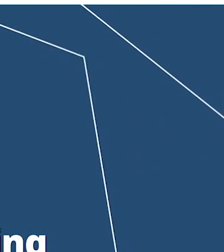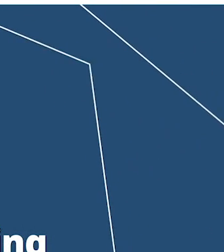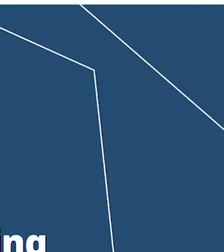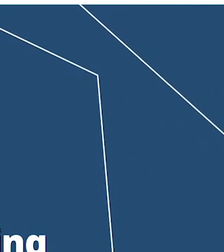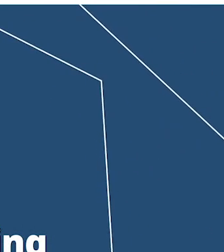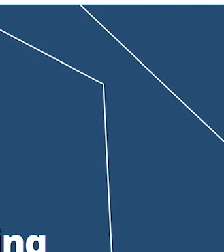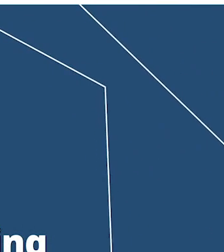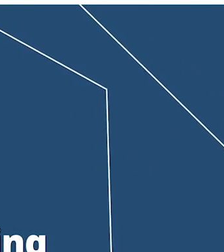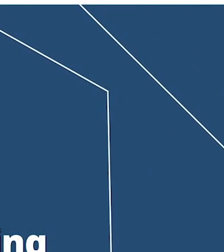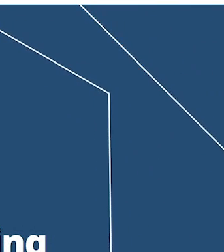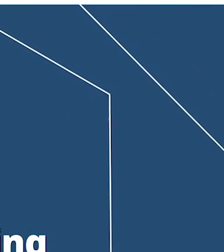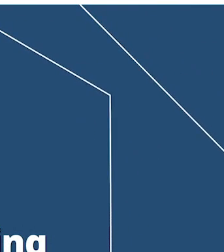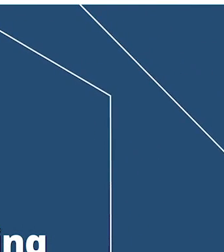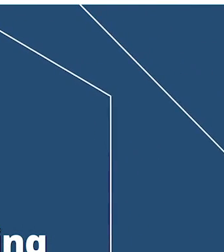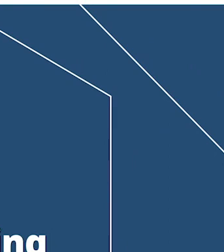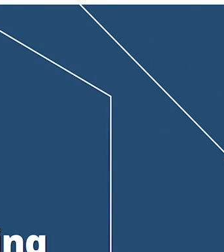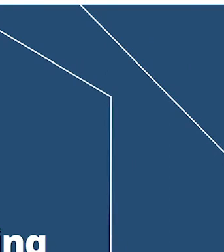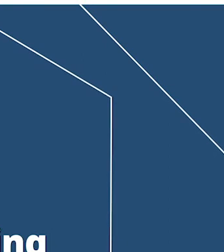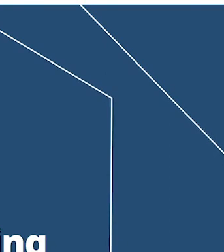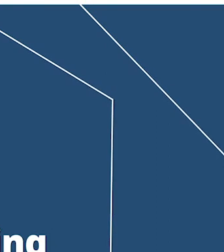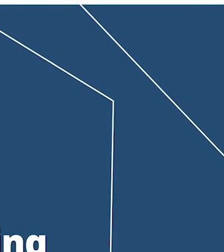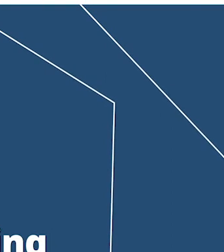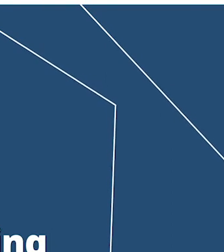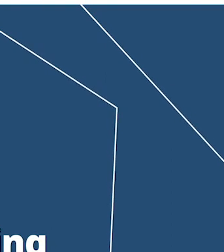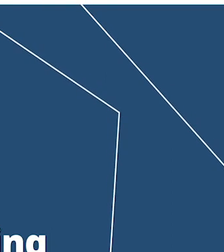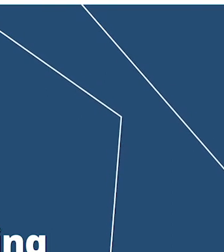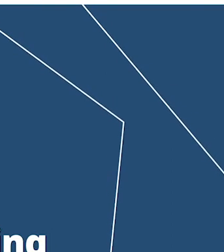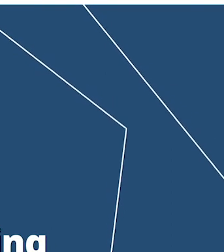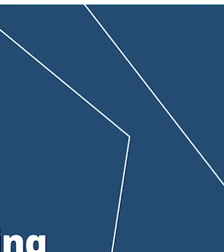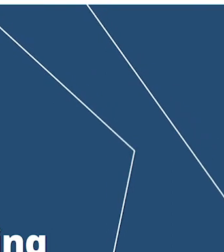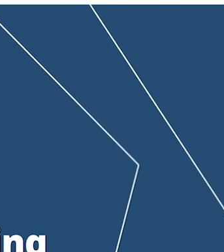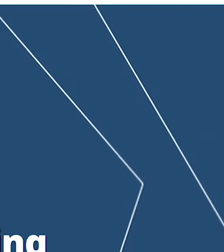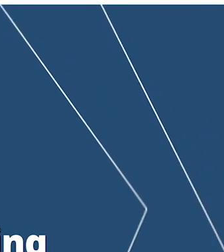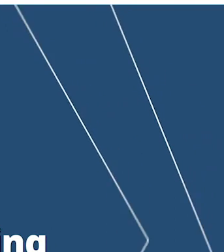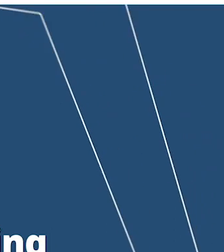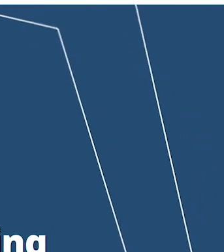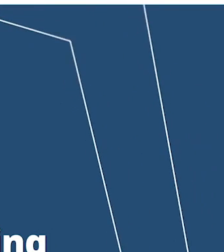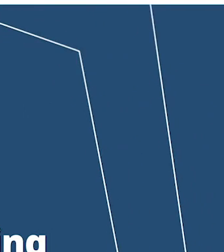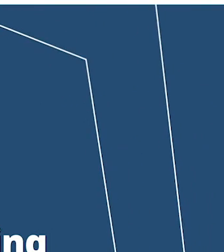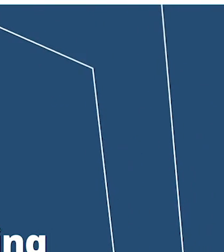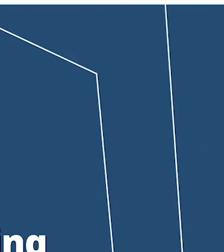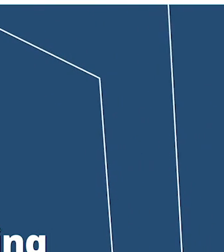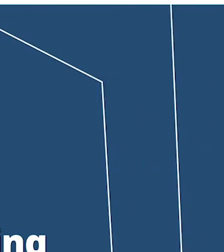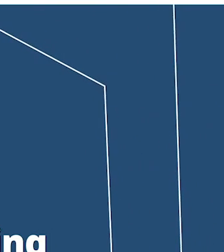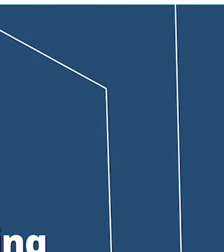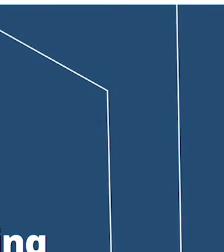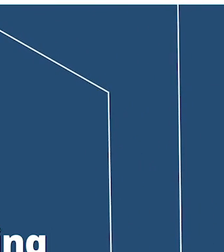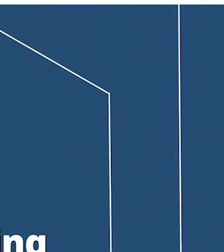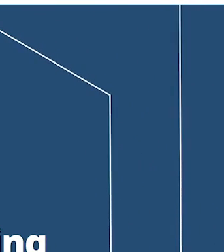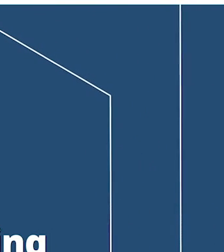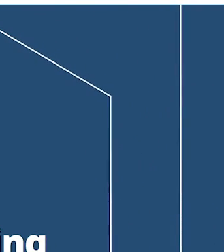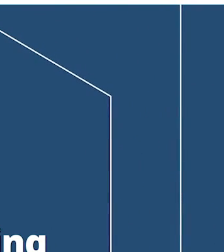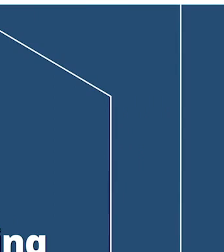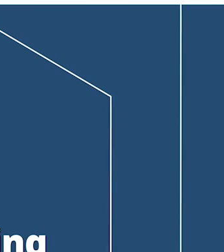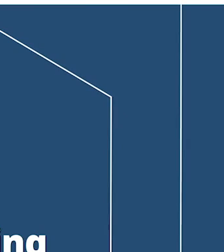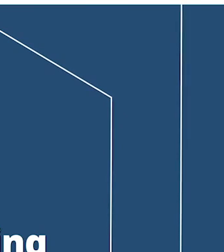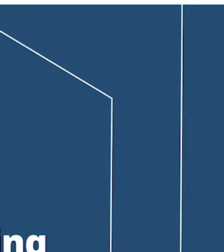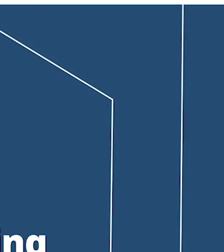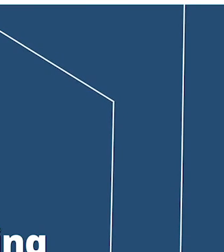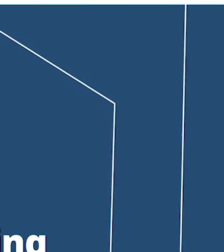Thank you very